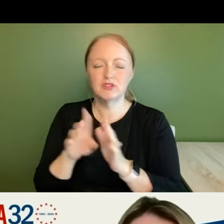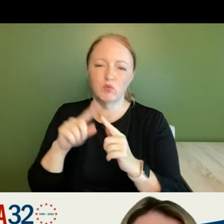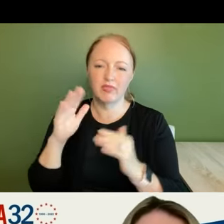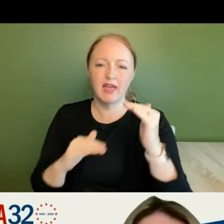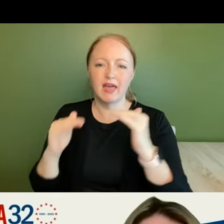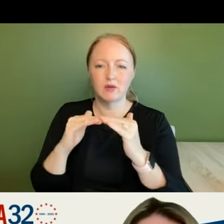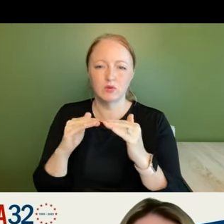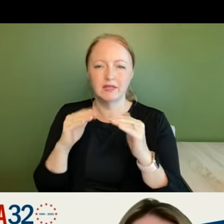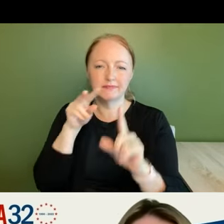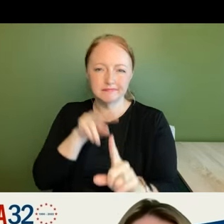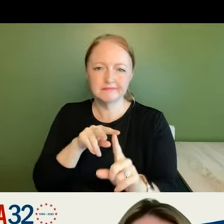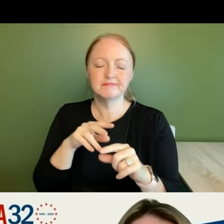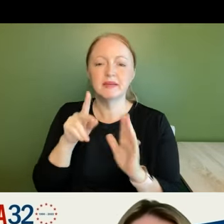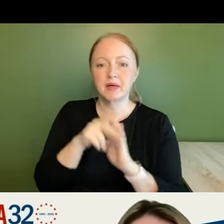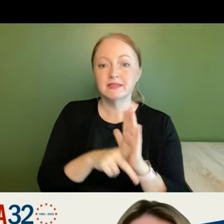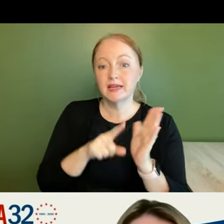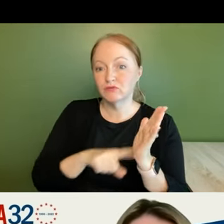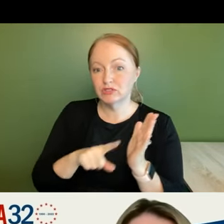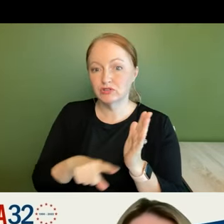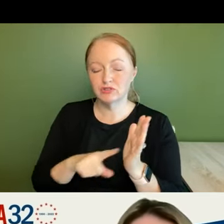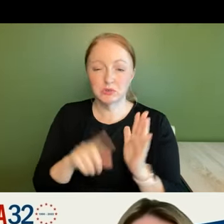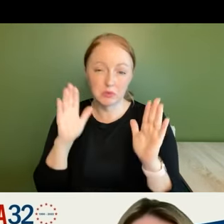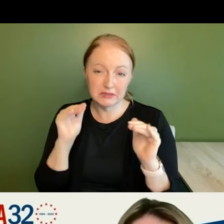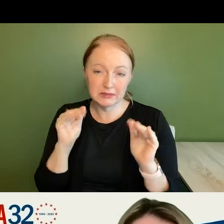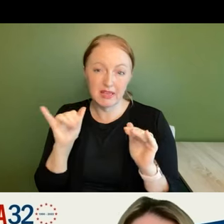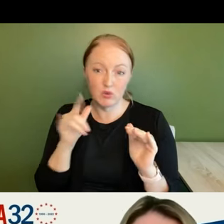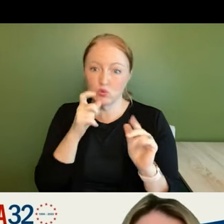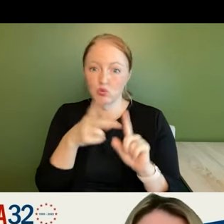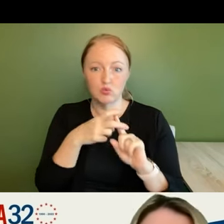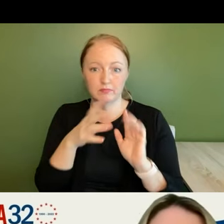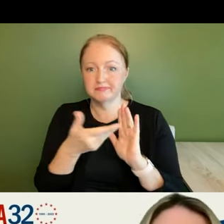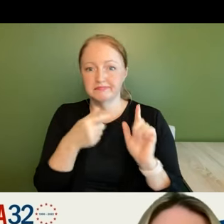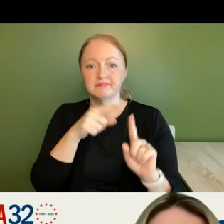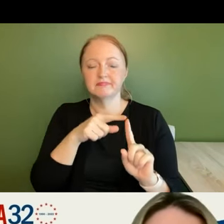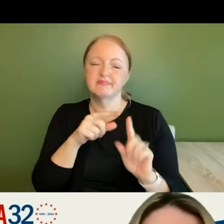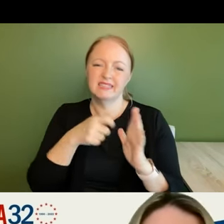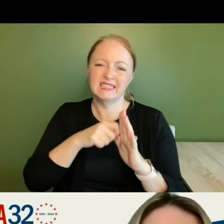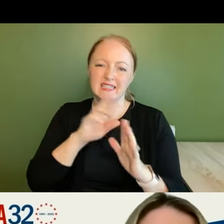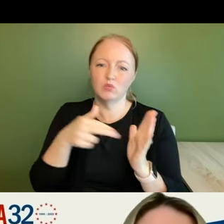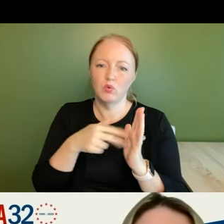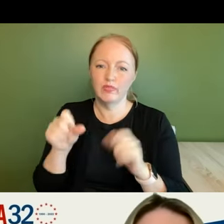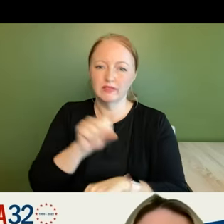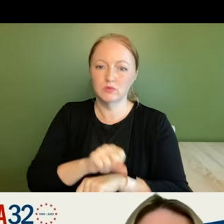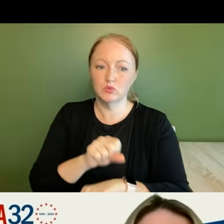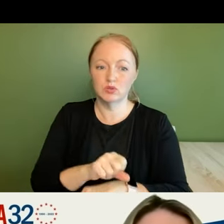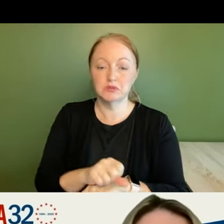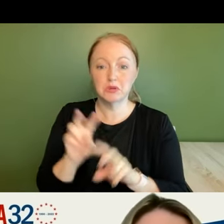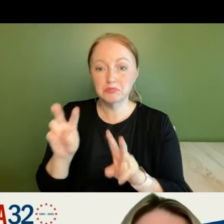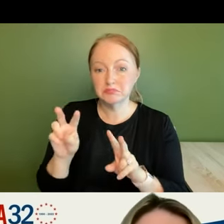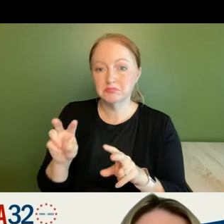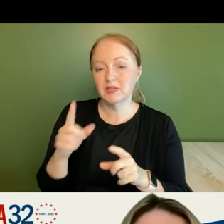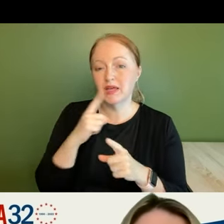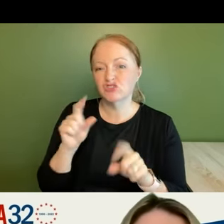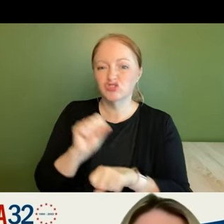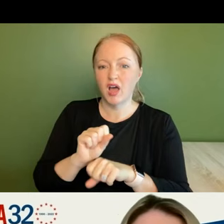policy and research um so we anticipate that that person will also play a key role in this work so look for an